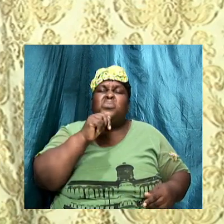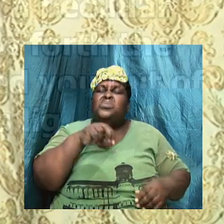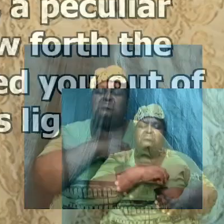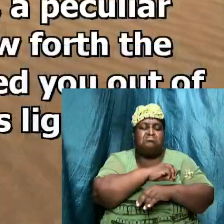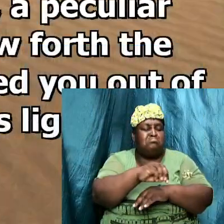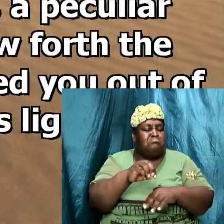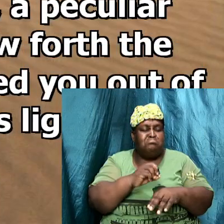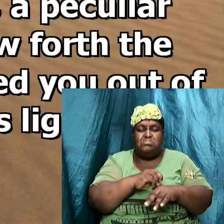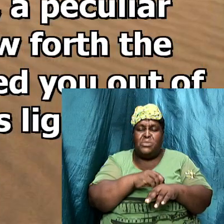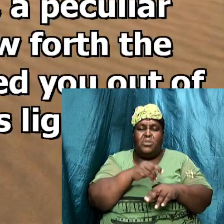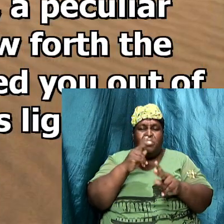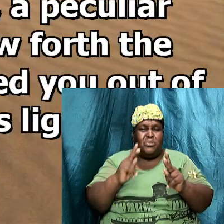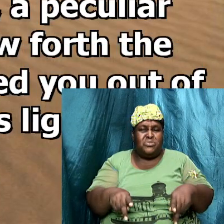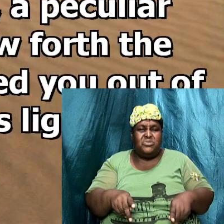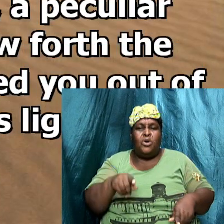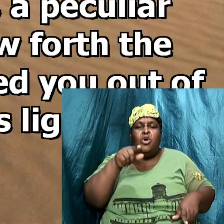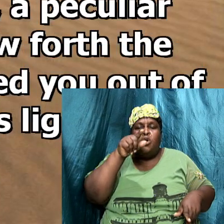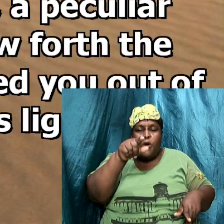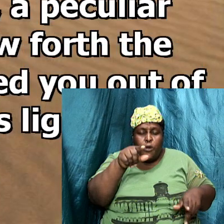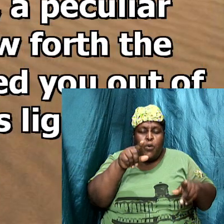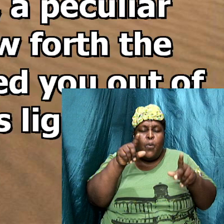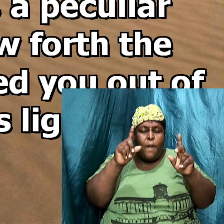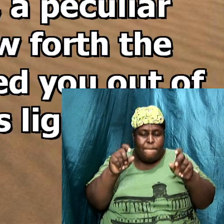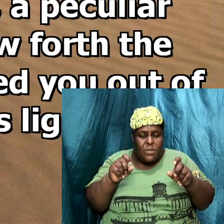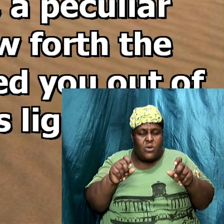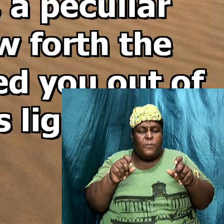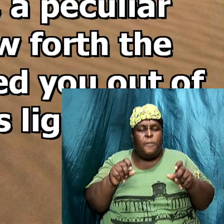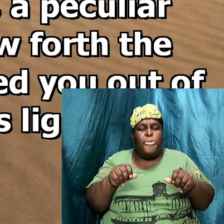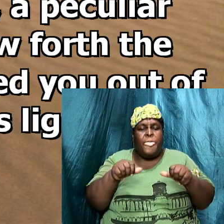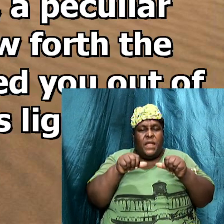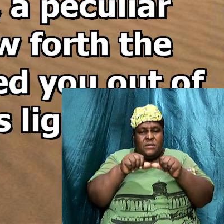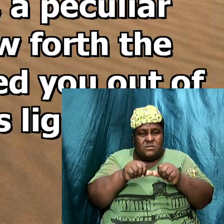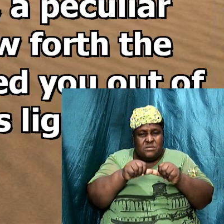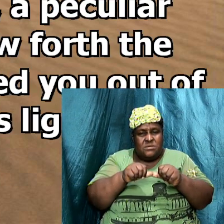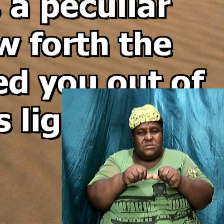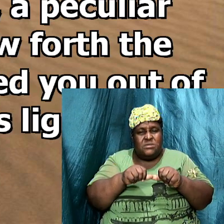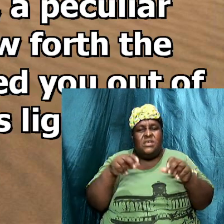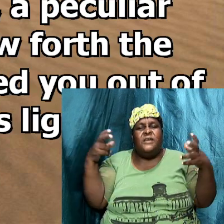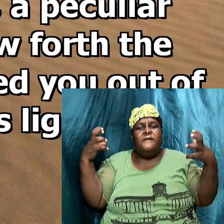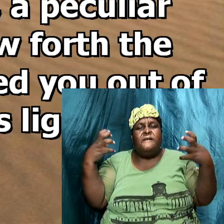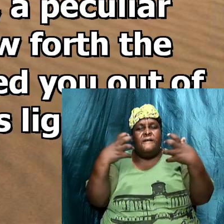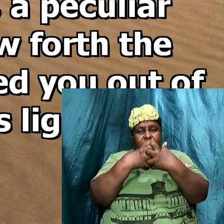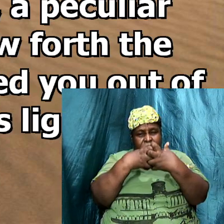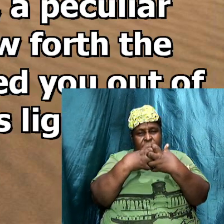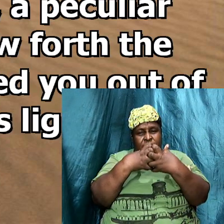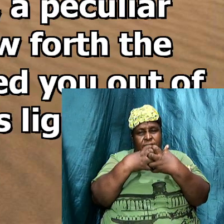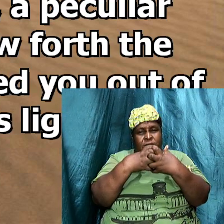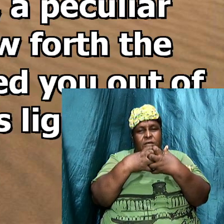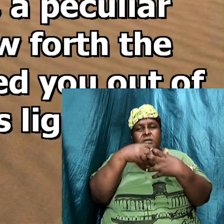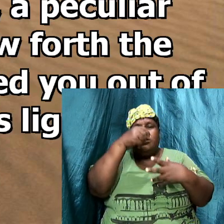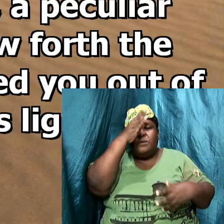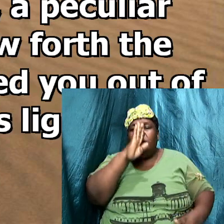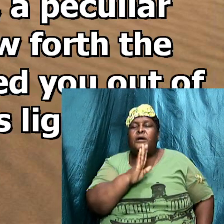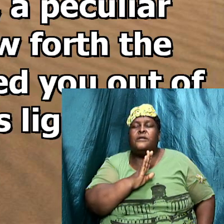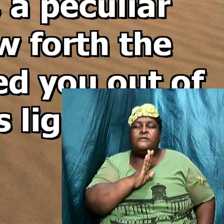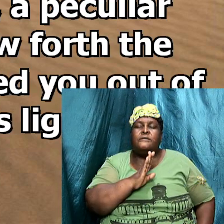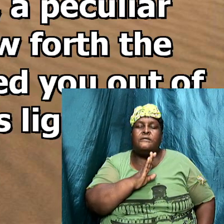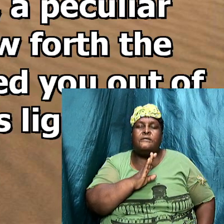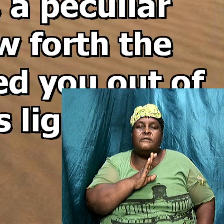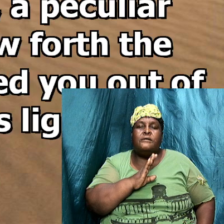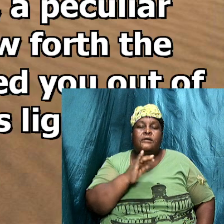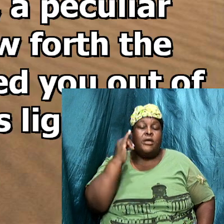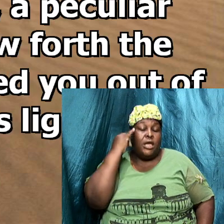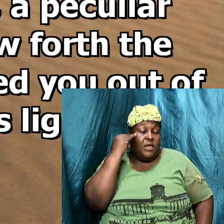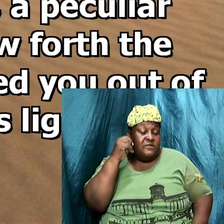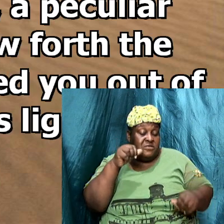person and you must stay connected to the source. If you are going to remain holy,